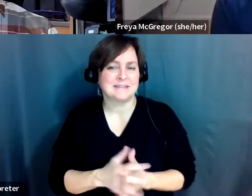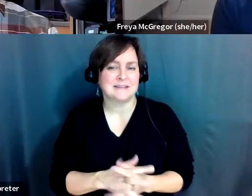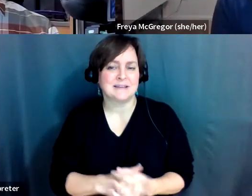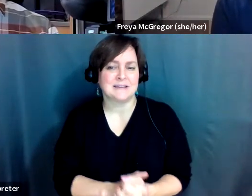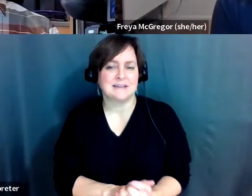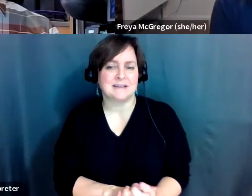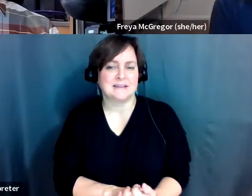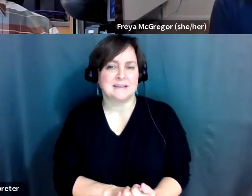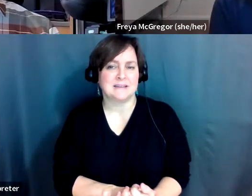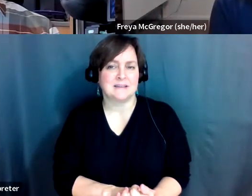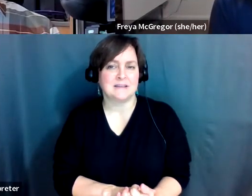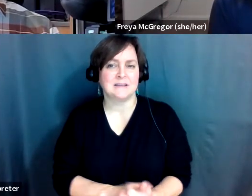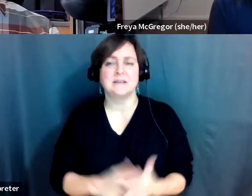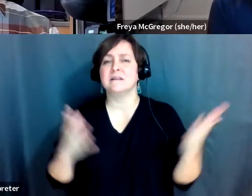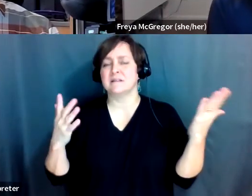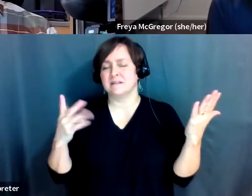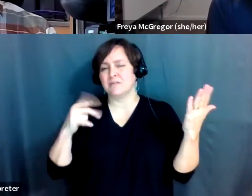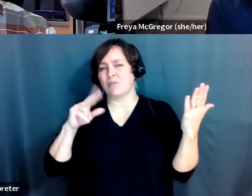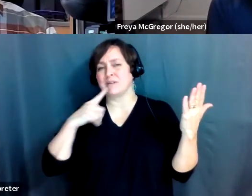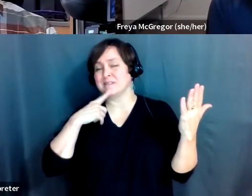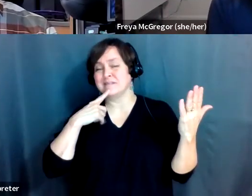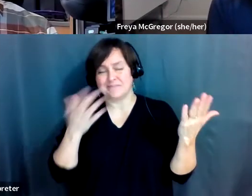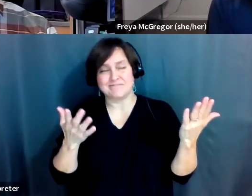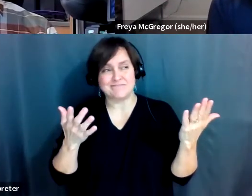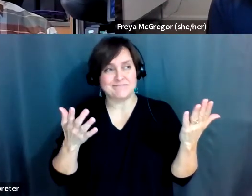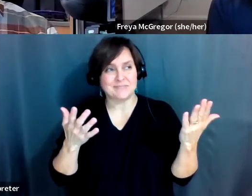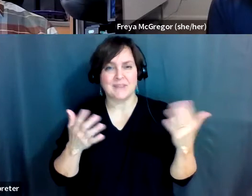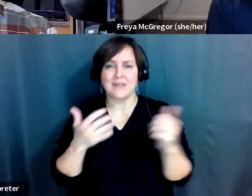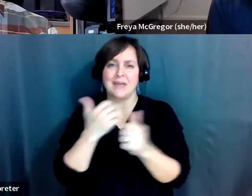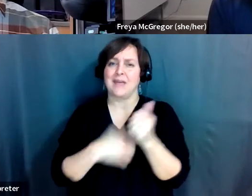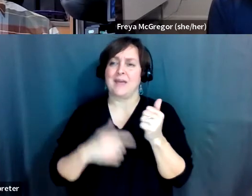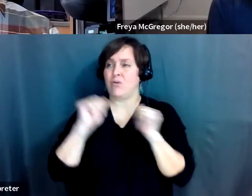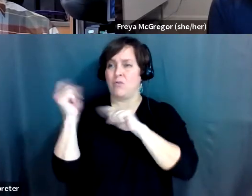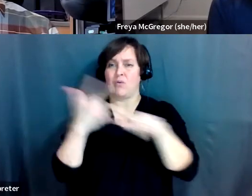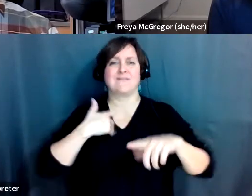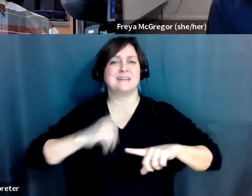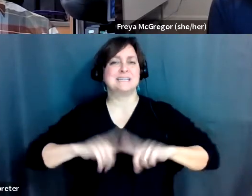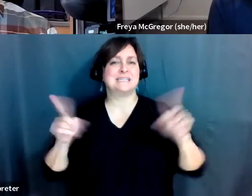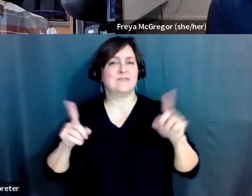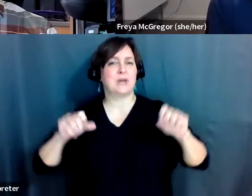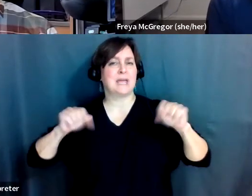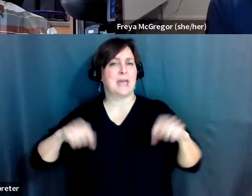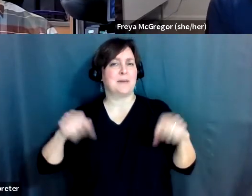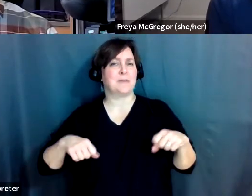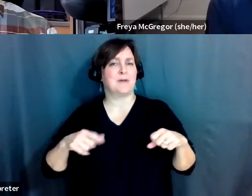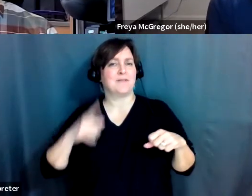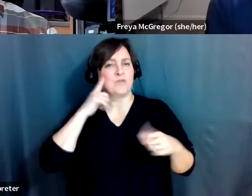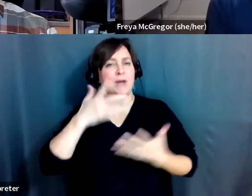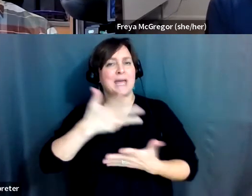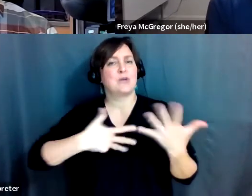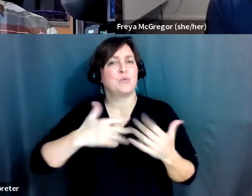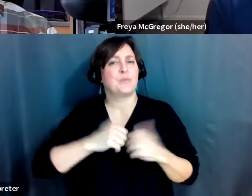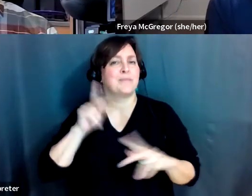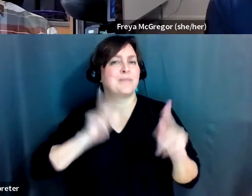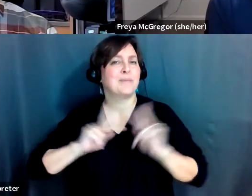Yeah. And, and, you know, it's, it's everybody, everybody has a different capability of interacting with people. So if you're, if you're,